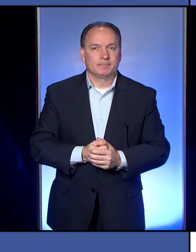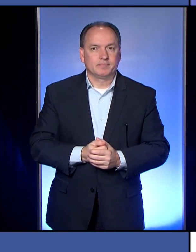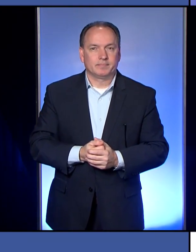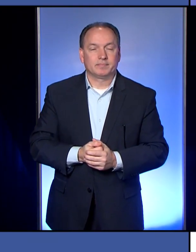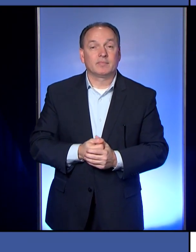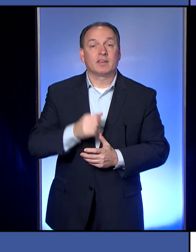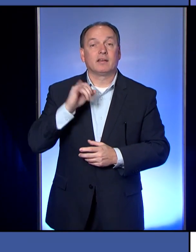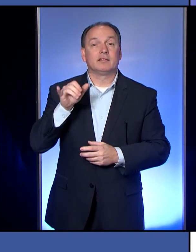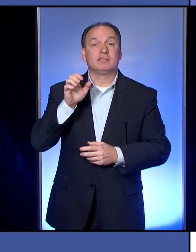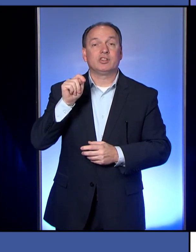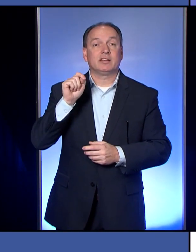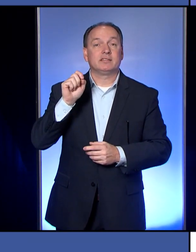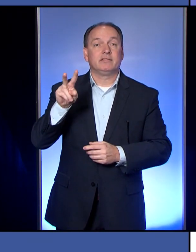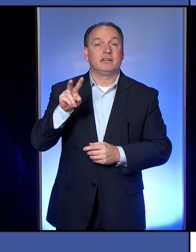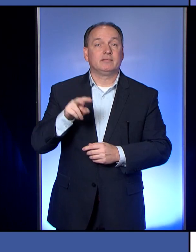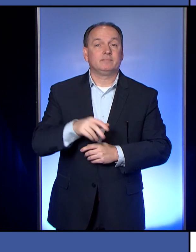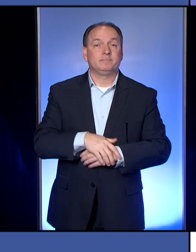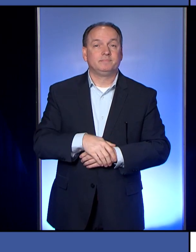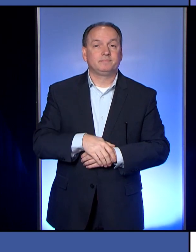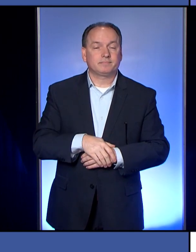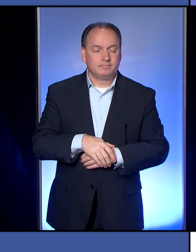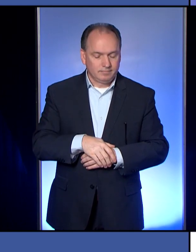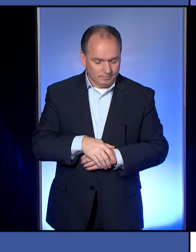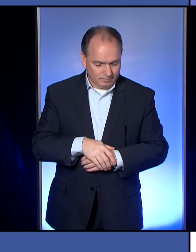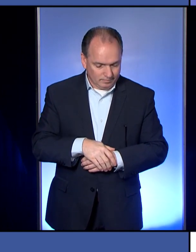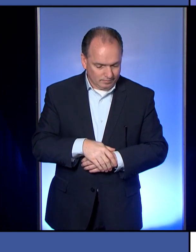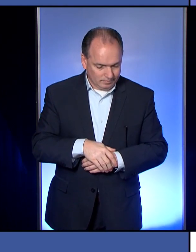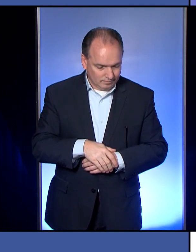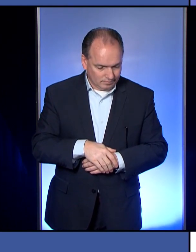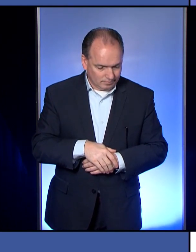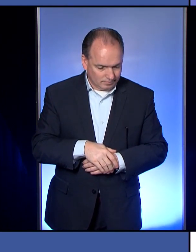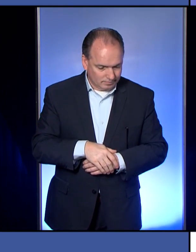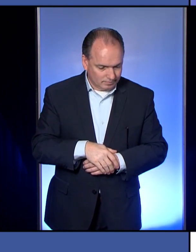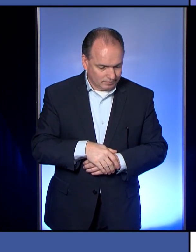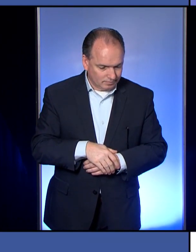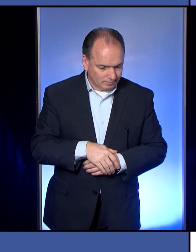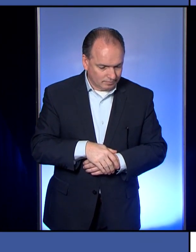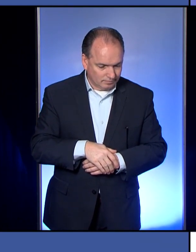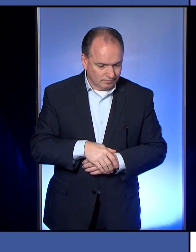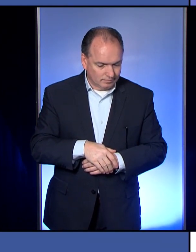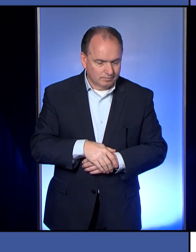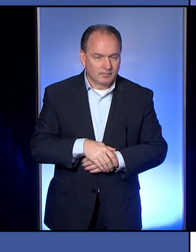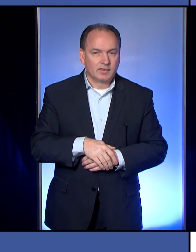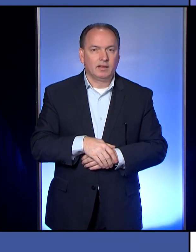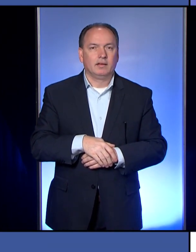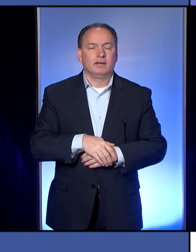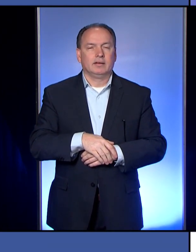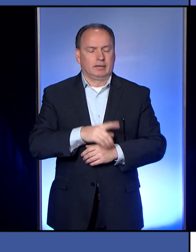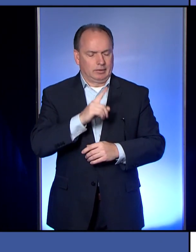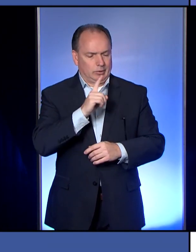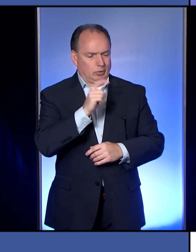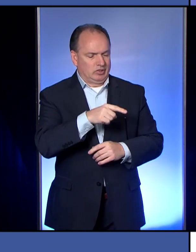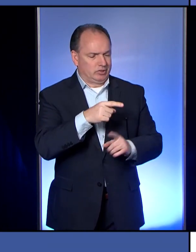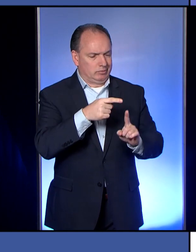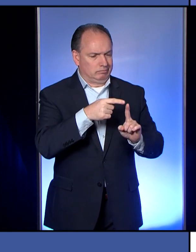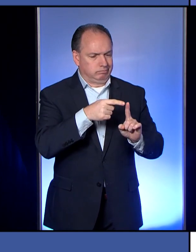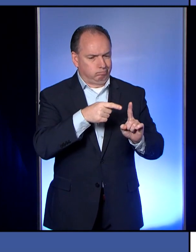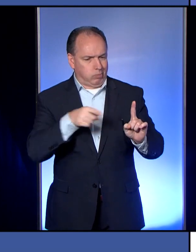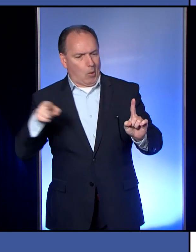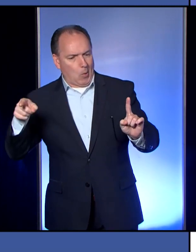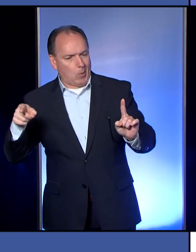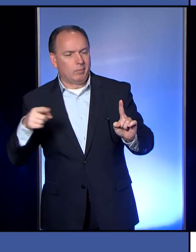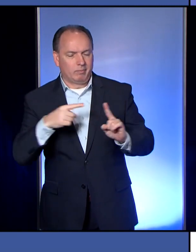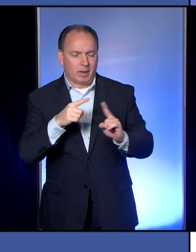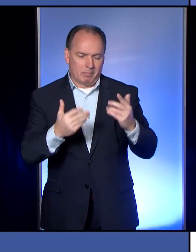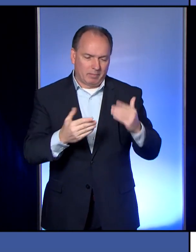Jet TV? Yeah, so this might be a little out of your realm, but the school districts are obviously offering